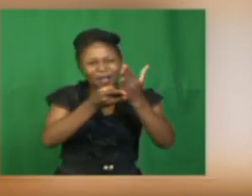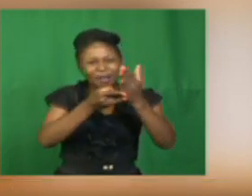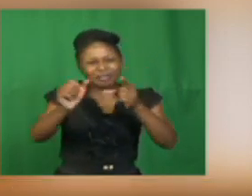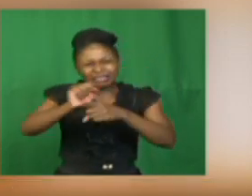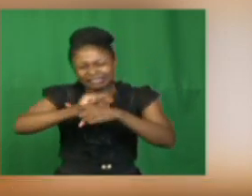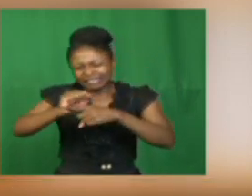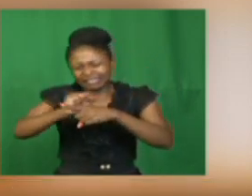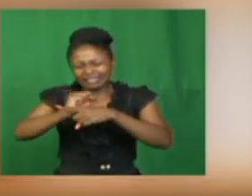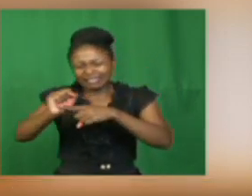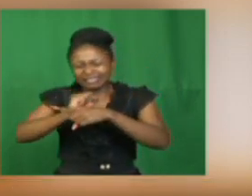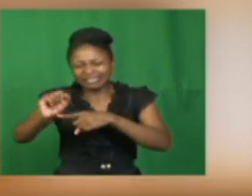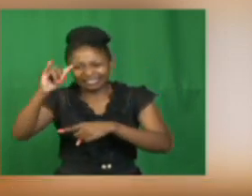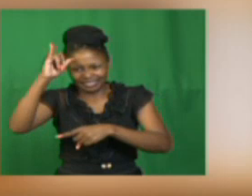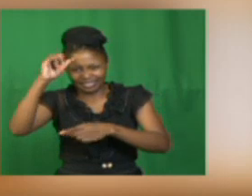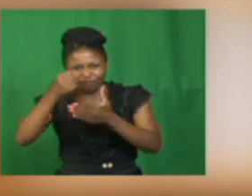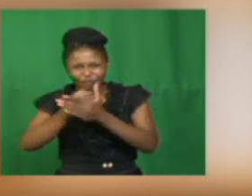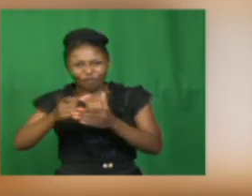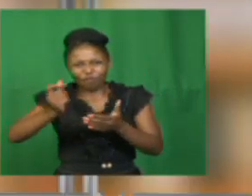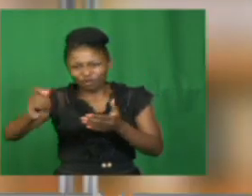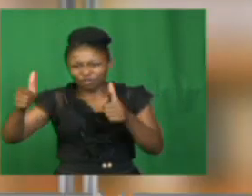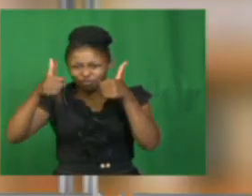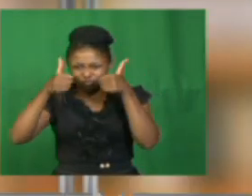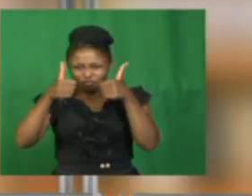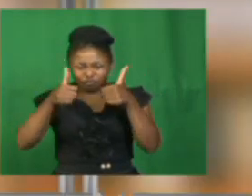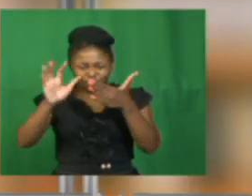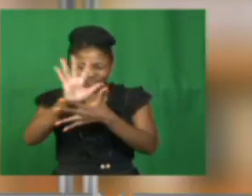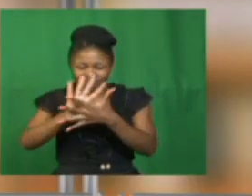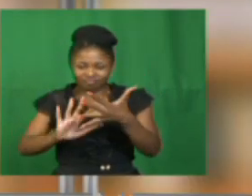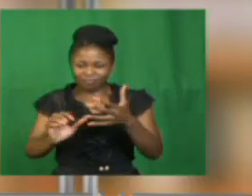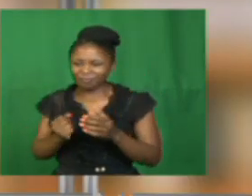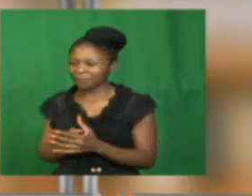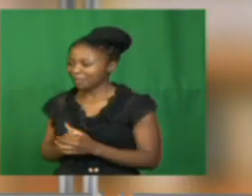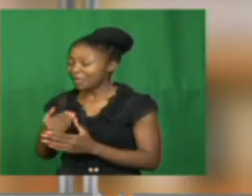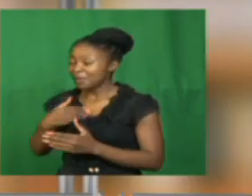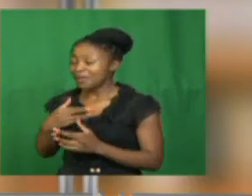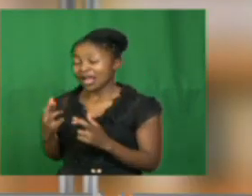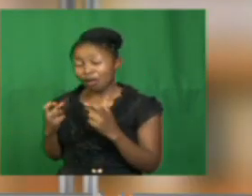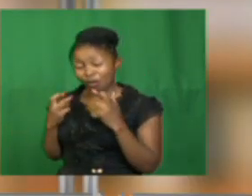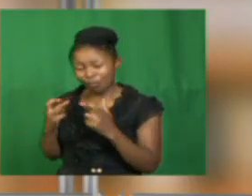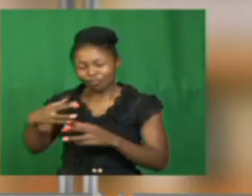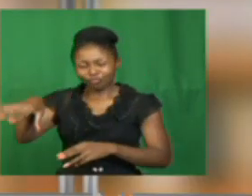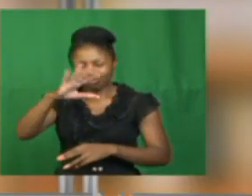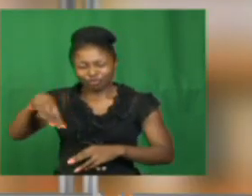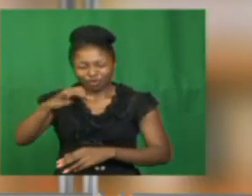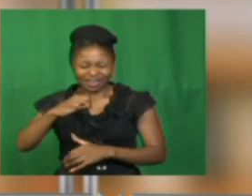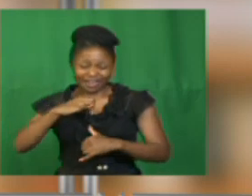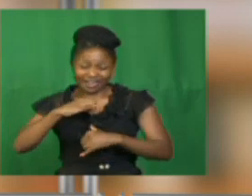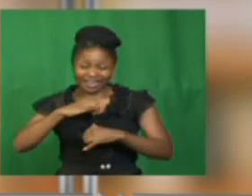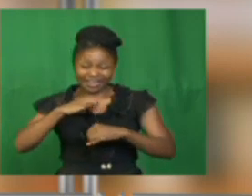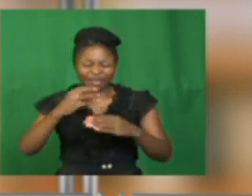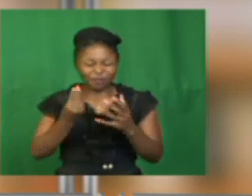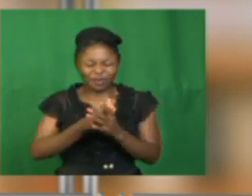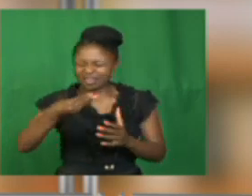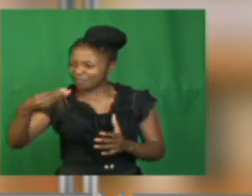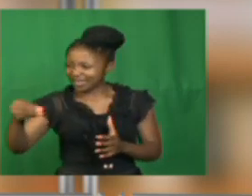of writing good stories. I hope we're all ready with our notebooks, pens, and pencils, dear grade 7s.